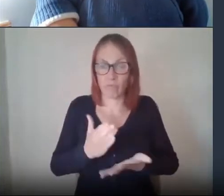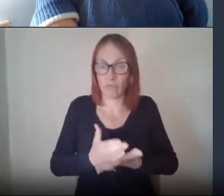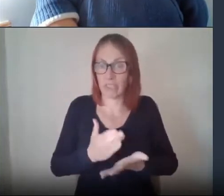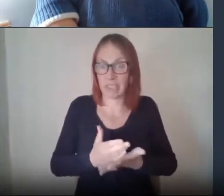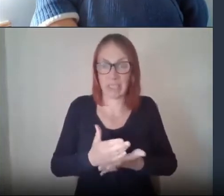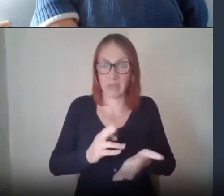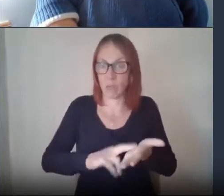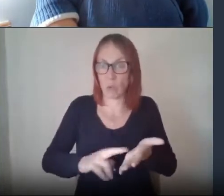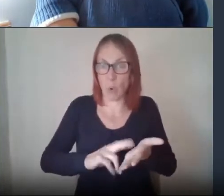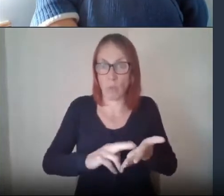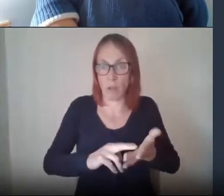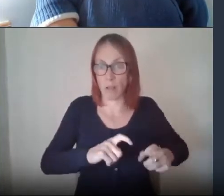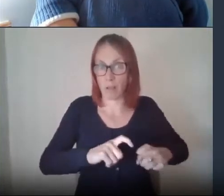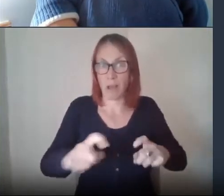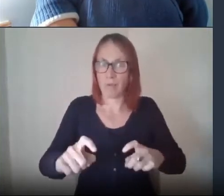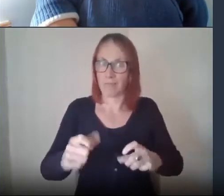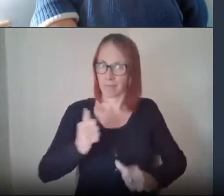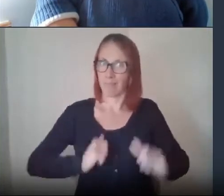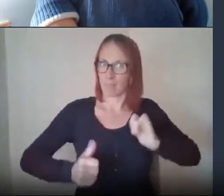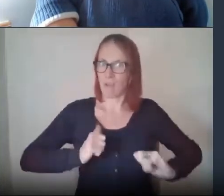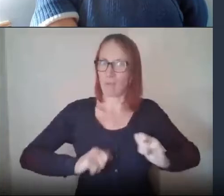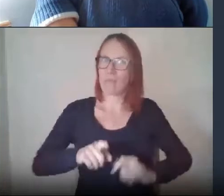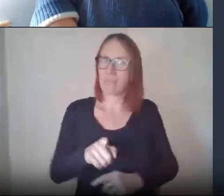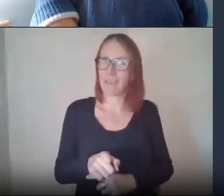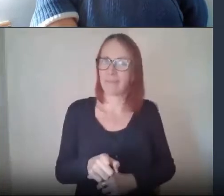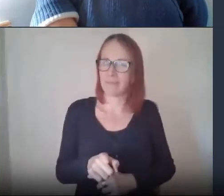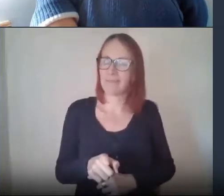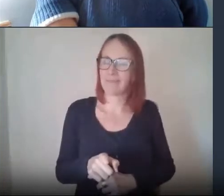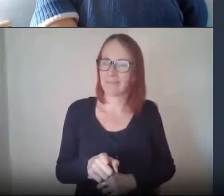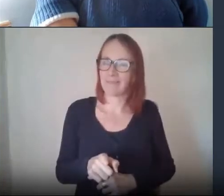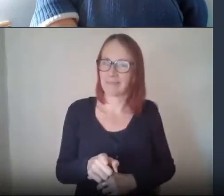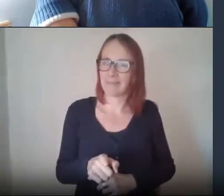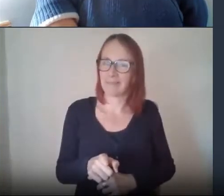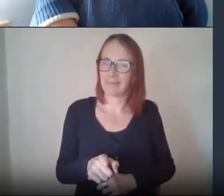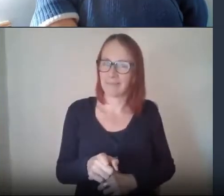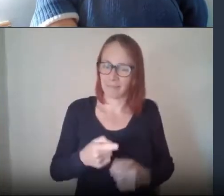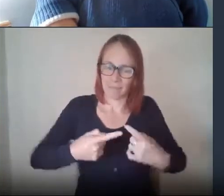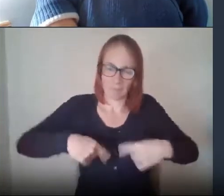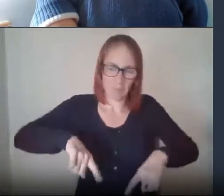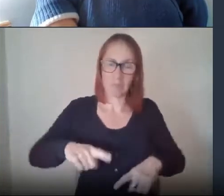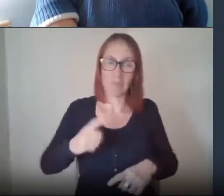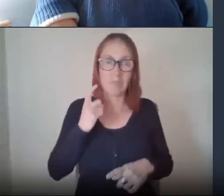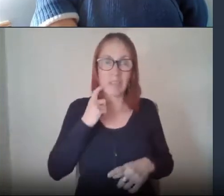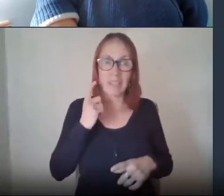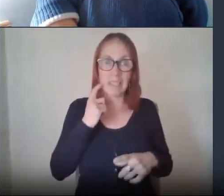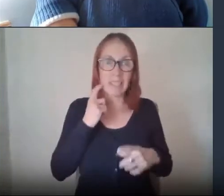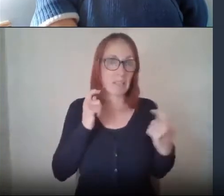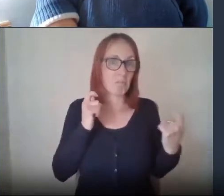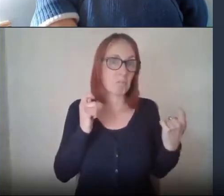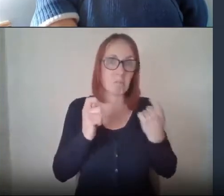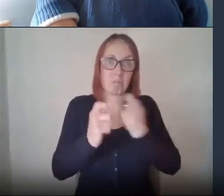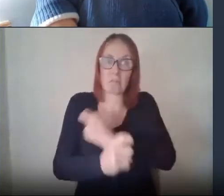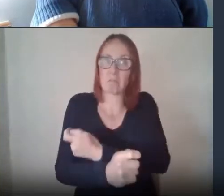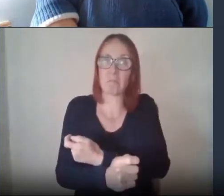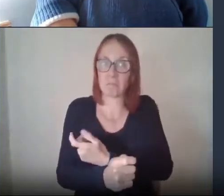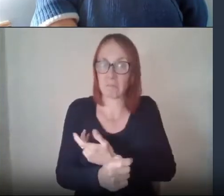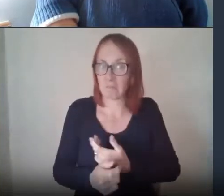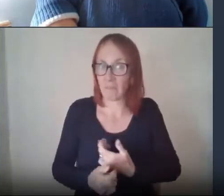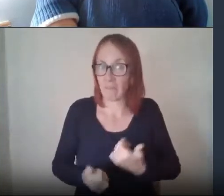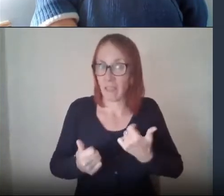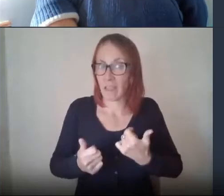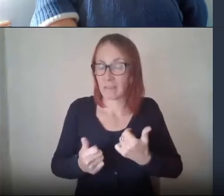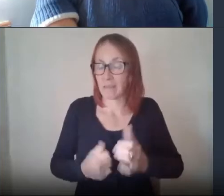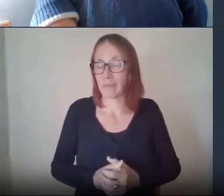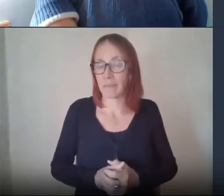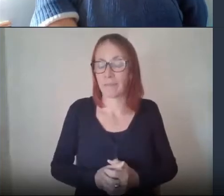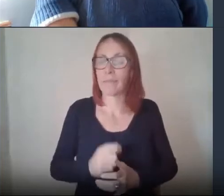i'm quite proud of that as an organization that we made that transition so quickly and what we did